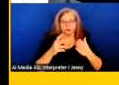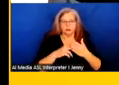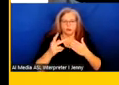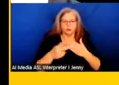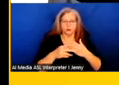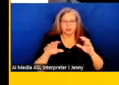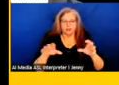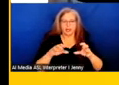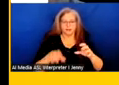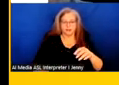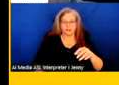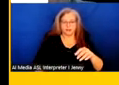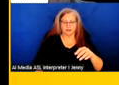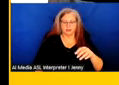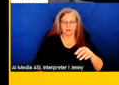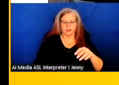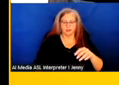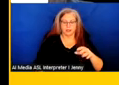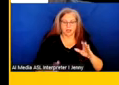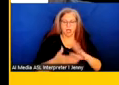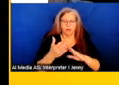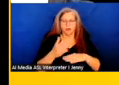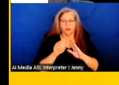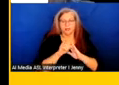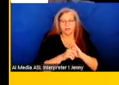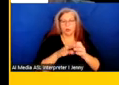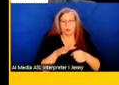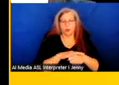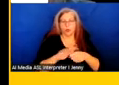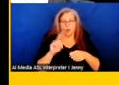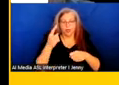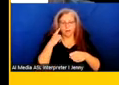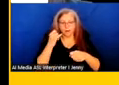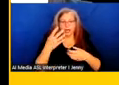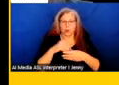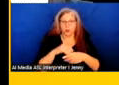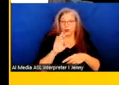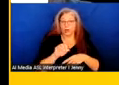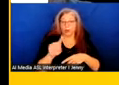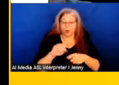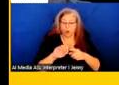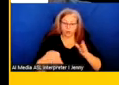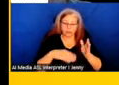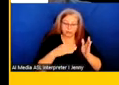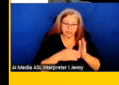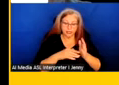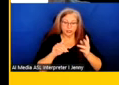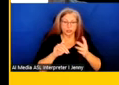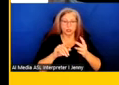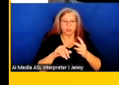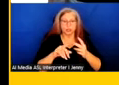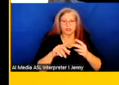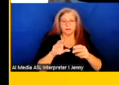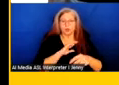programs, and activities operated by state or local governments. So that can include the 911 call centers, police dispatch,